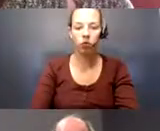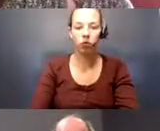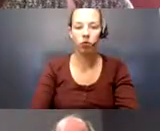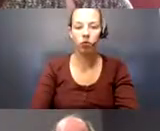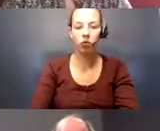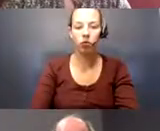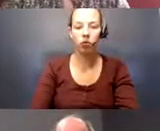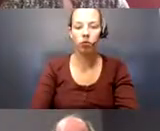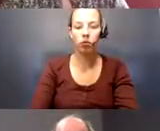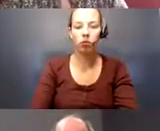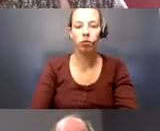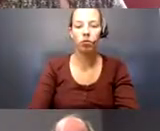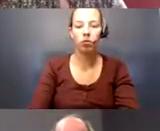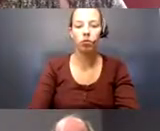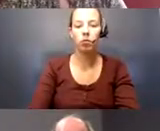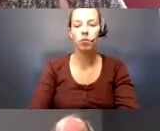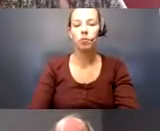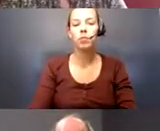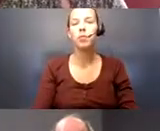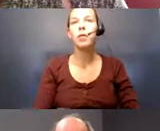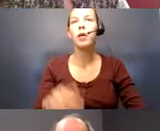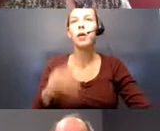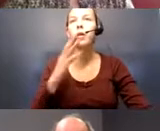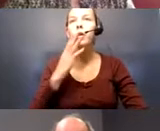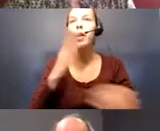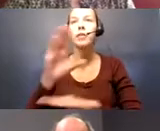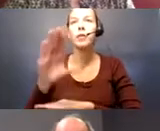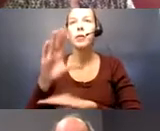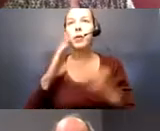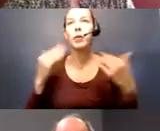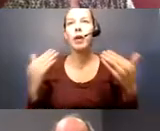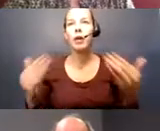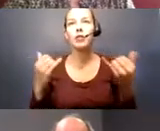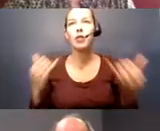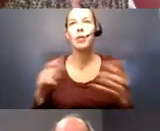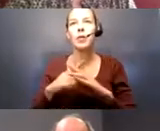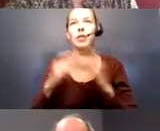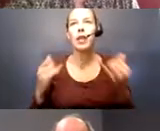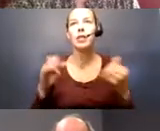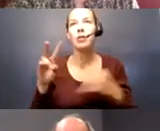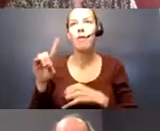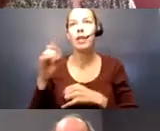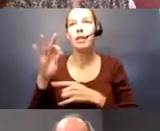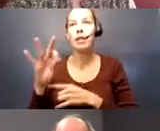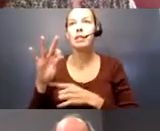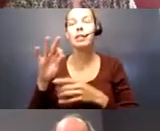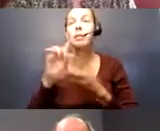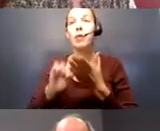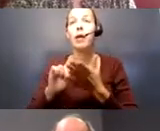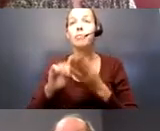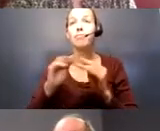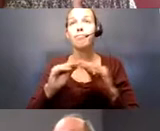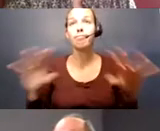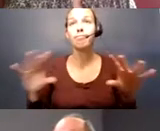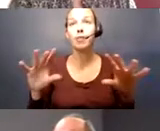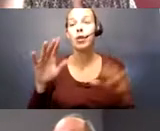Good afternoon. We're going to go ahead and get started with today's COVID-19 press briefing. Today is Tuesday, September 29th, and